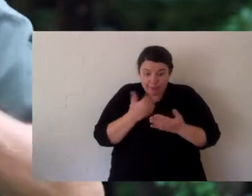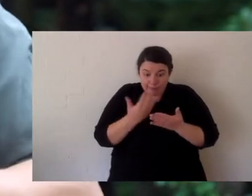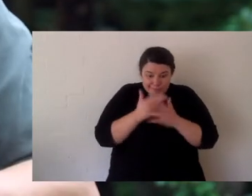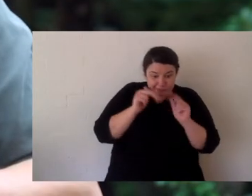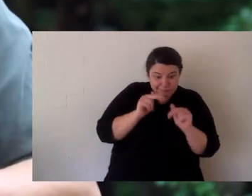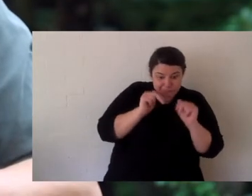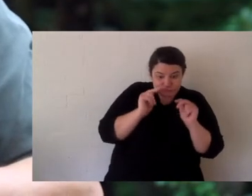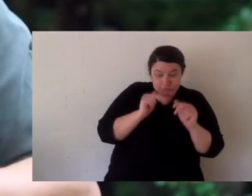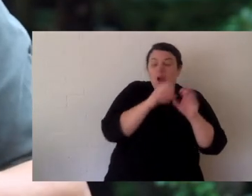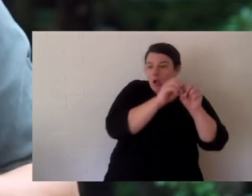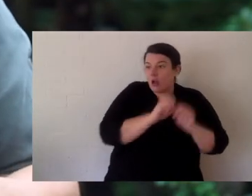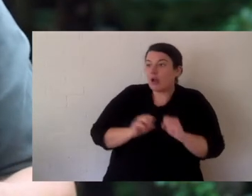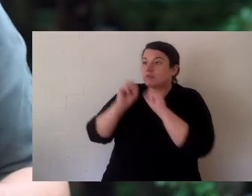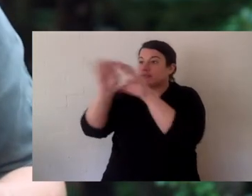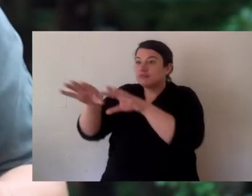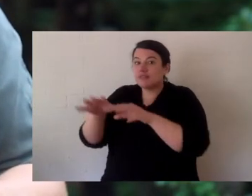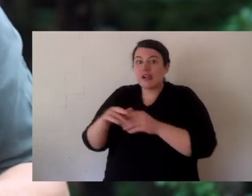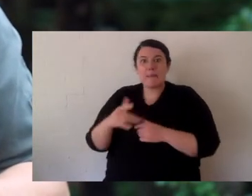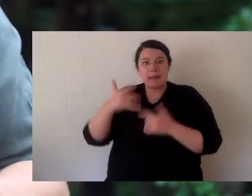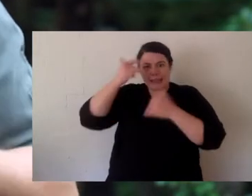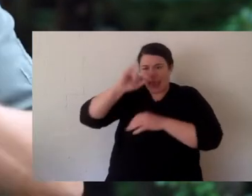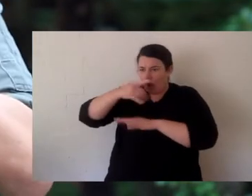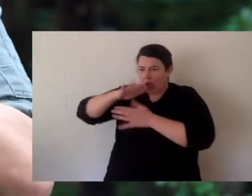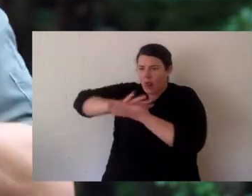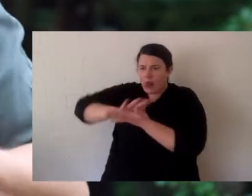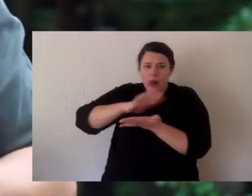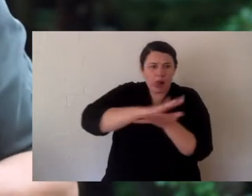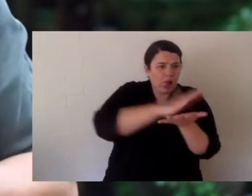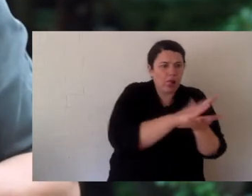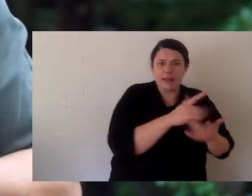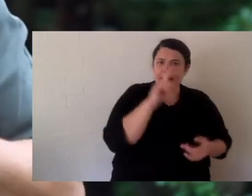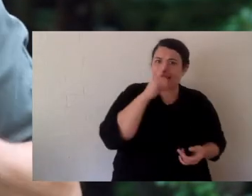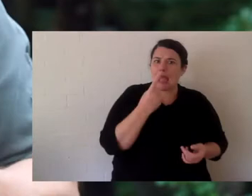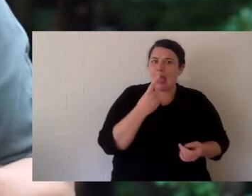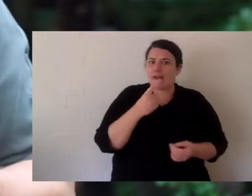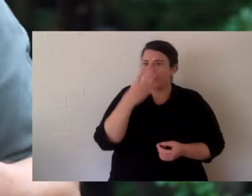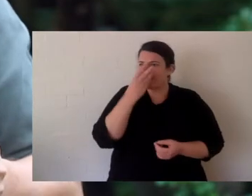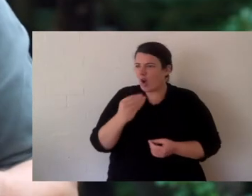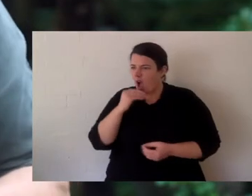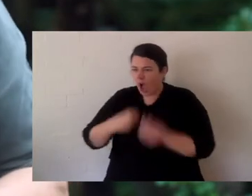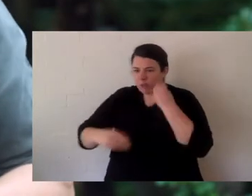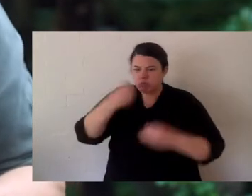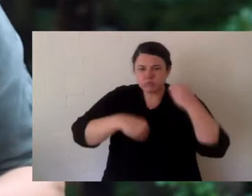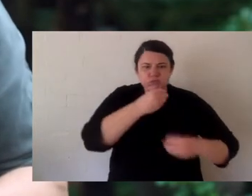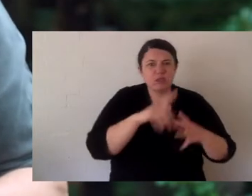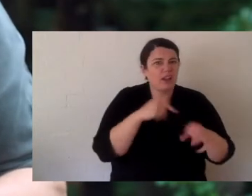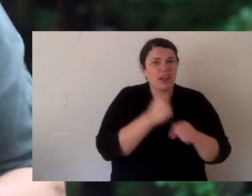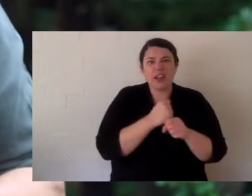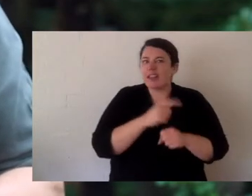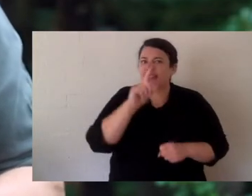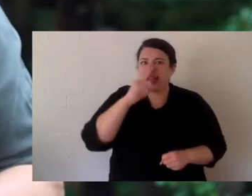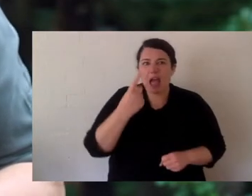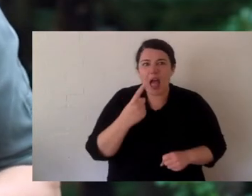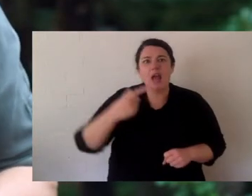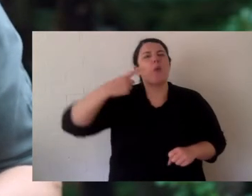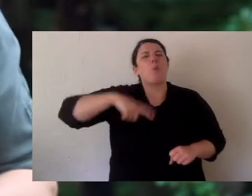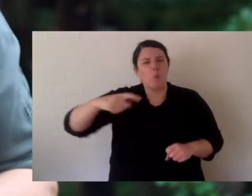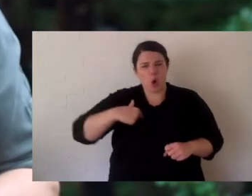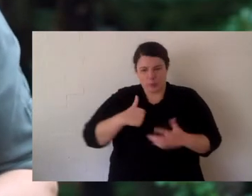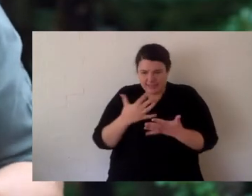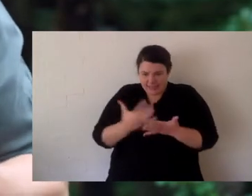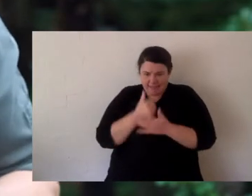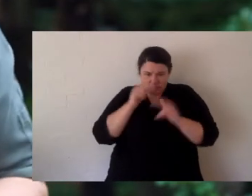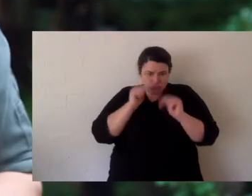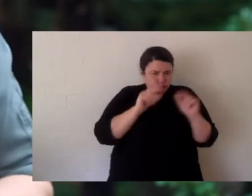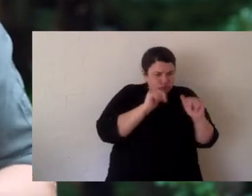and hatch the eggs and save those little ones, tiny little turtles, you think the cow can't trample the eggs because we've got them